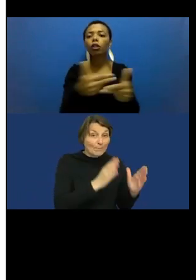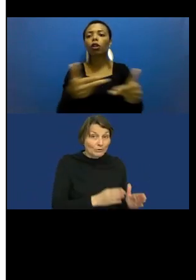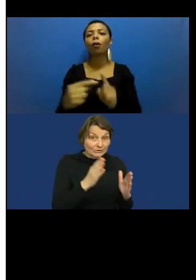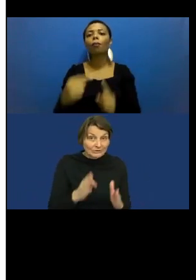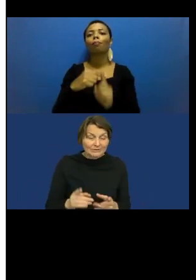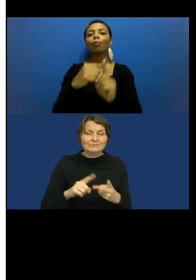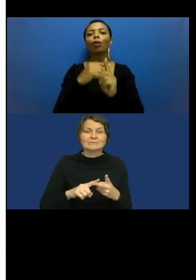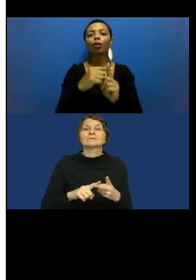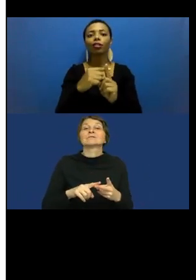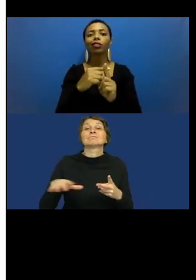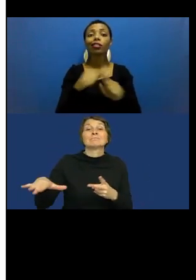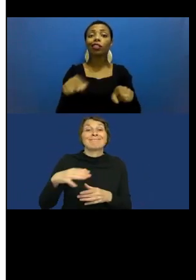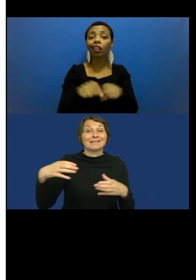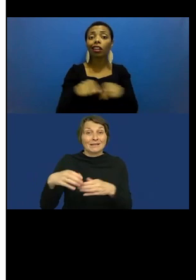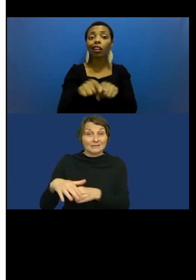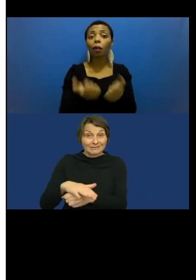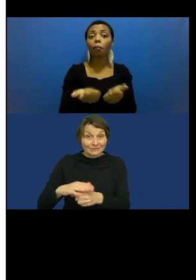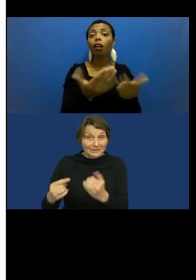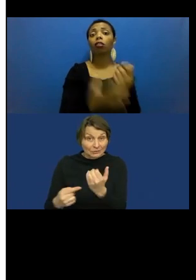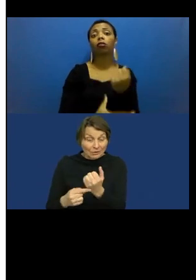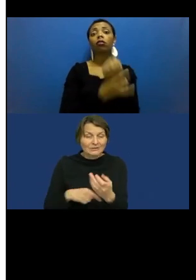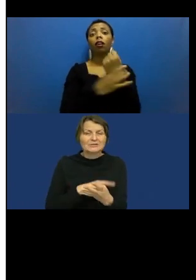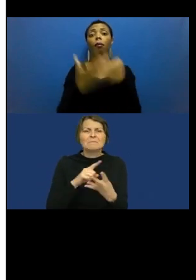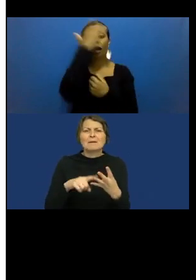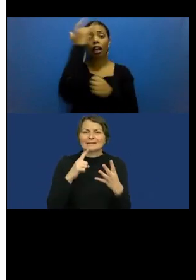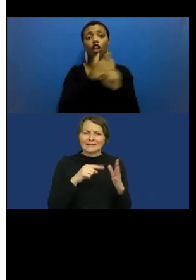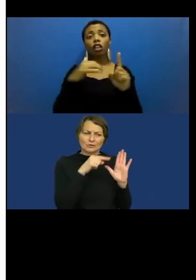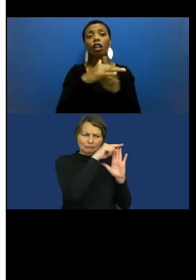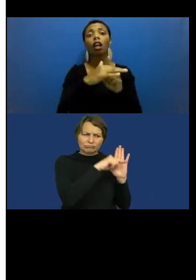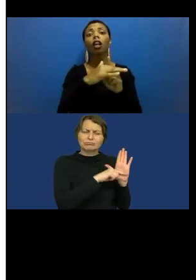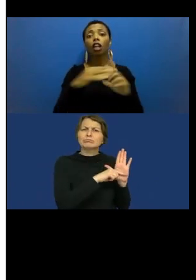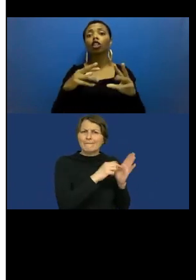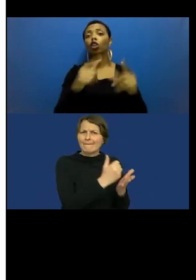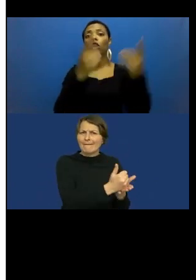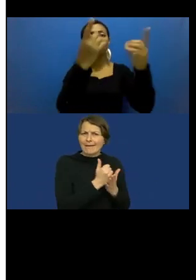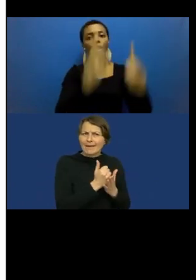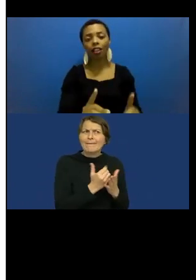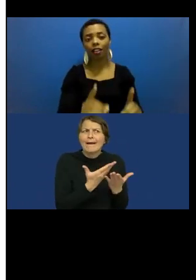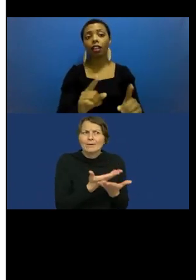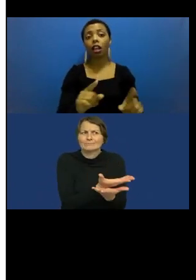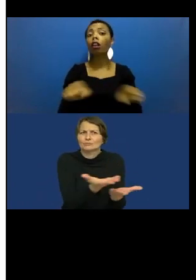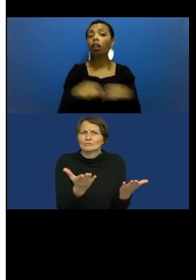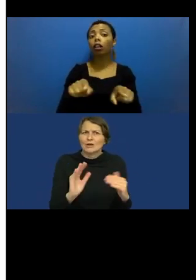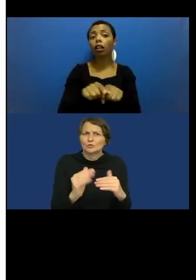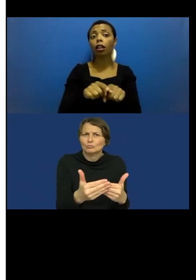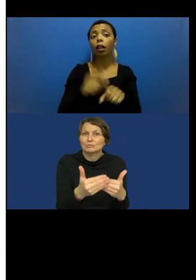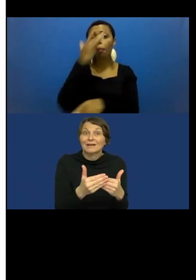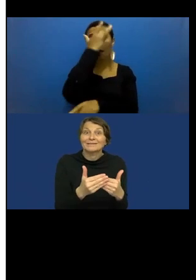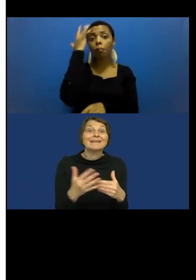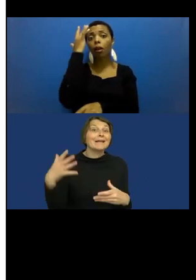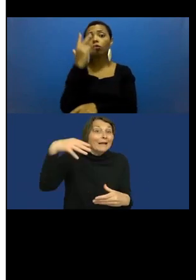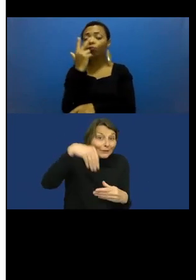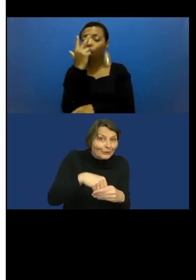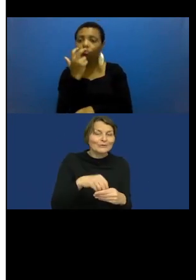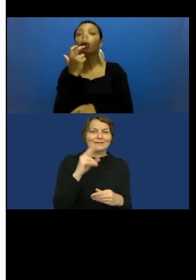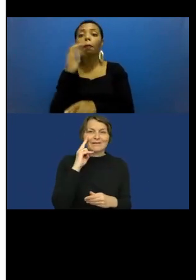safeguards for society as a whole of which disabled people and people with deafblindness are part. We do understand that